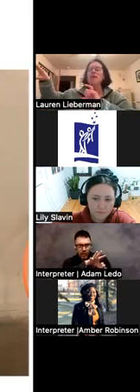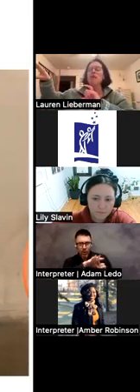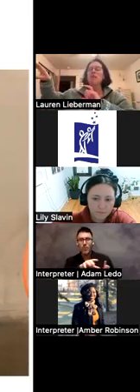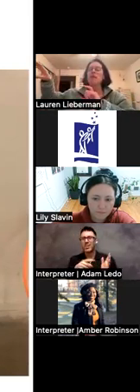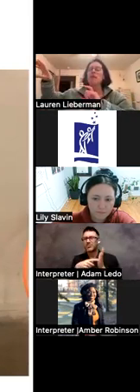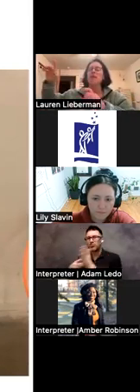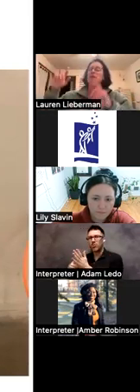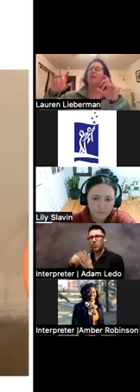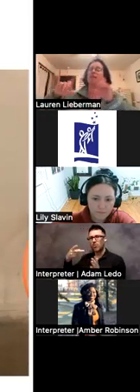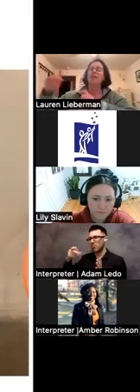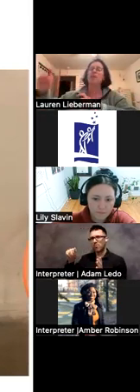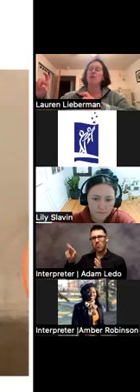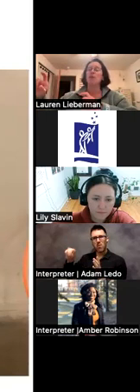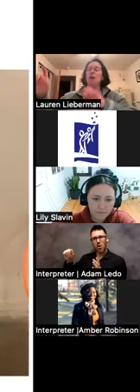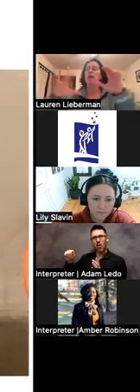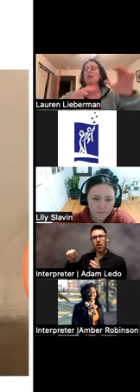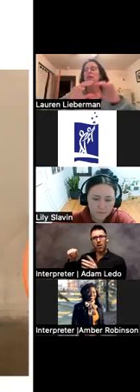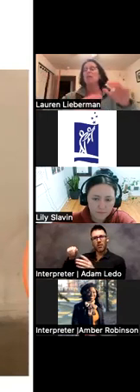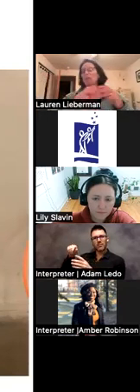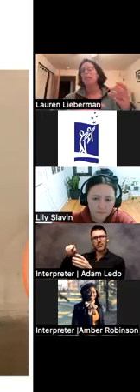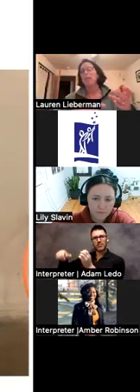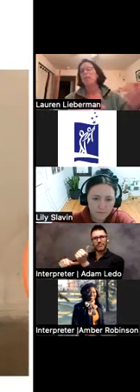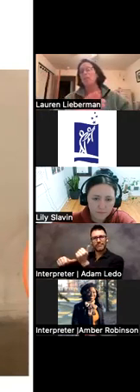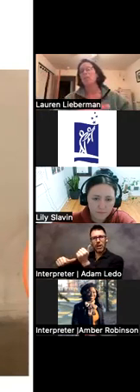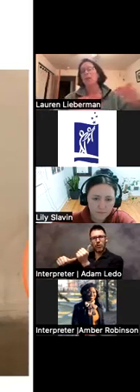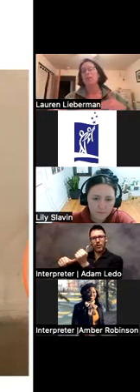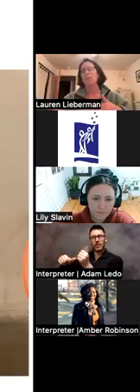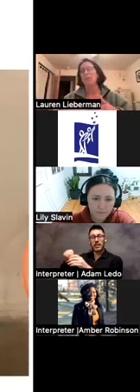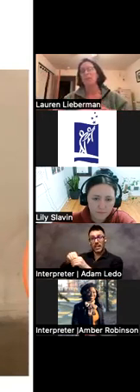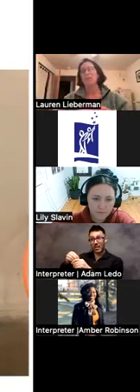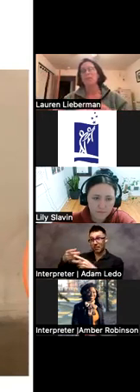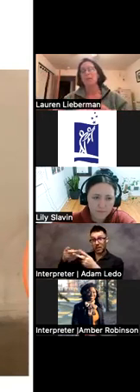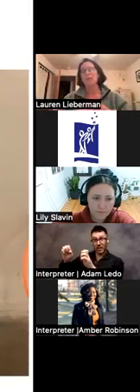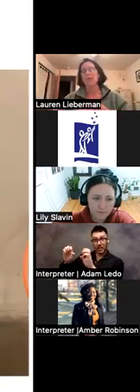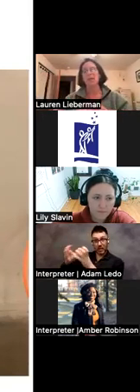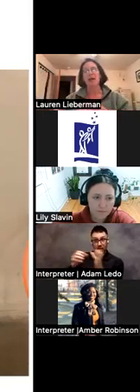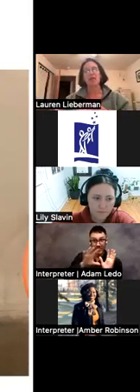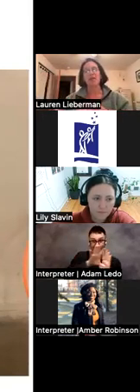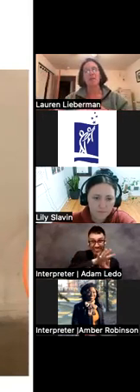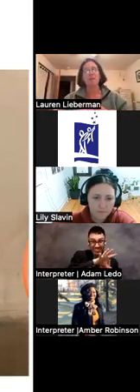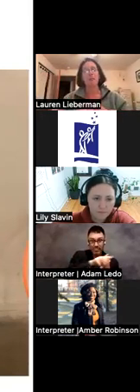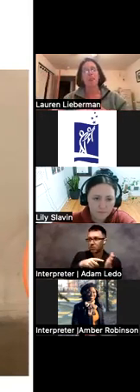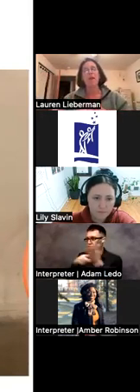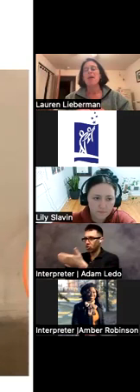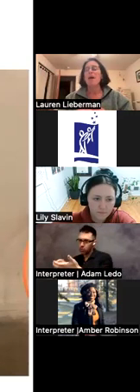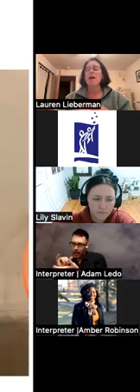the general PE class, because they see what the child, what their expectations are from the self-contained class.